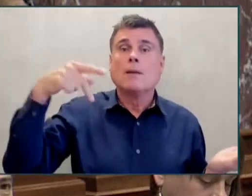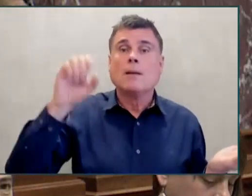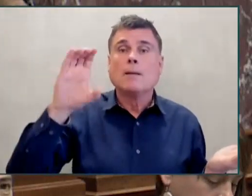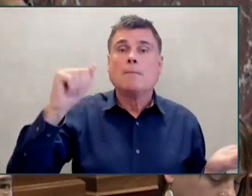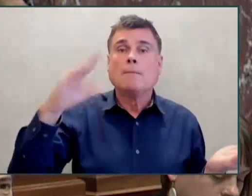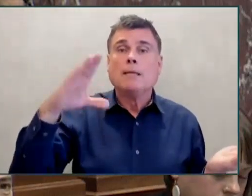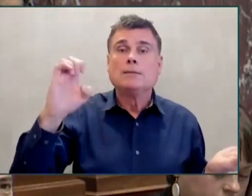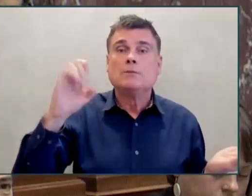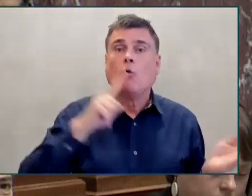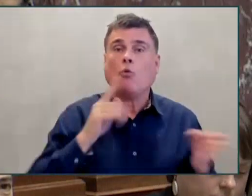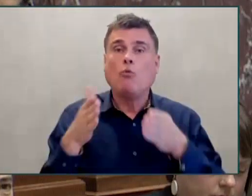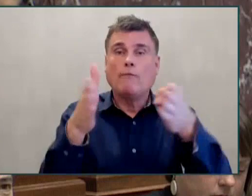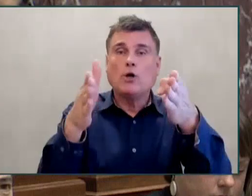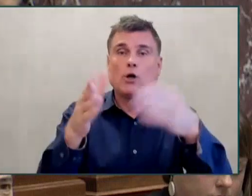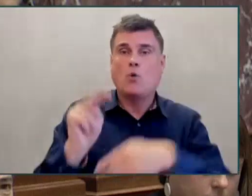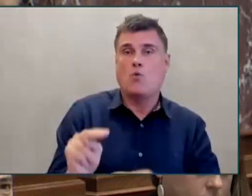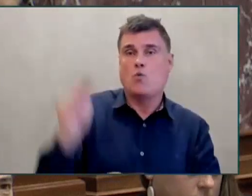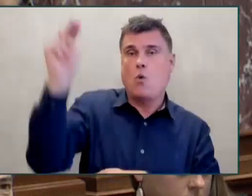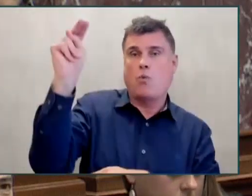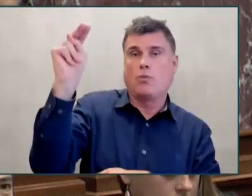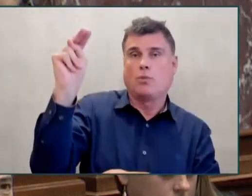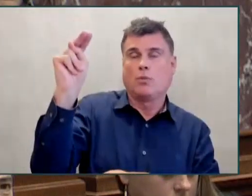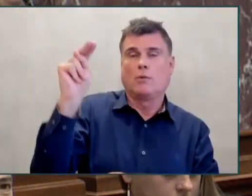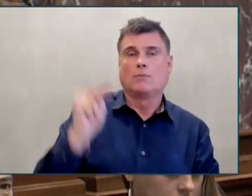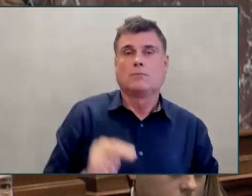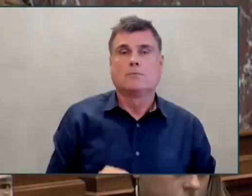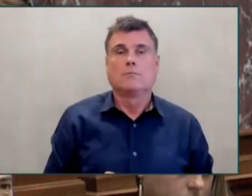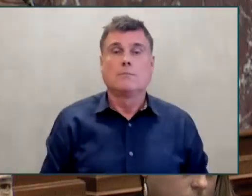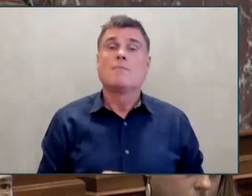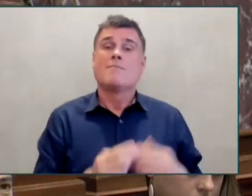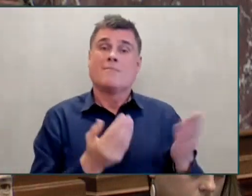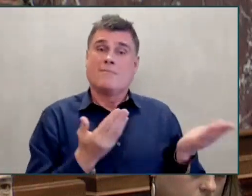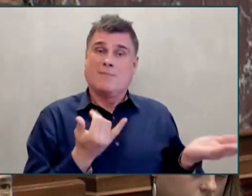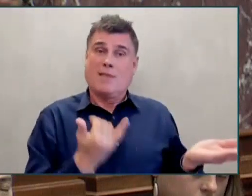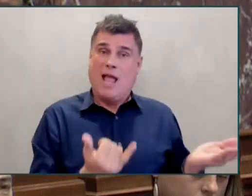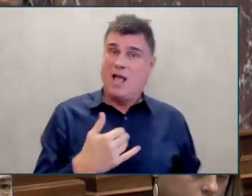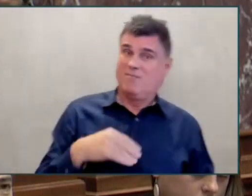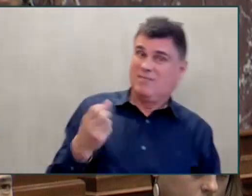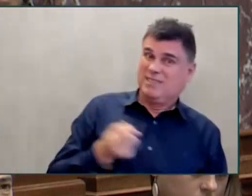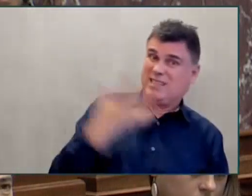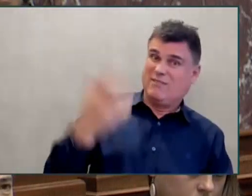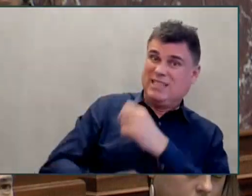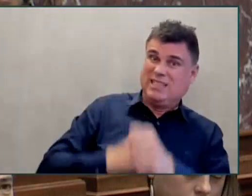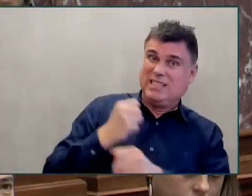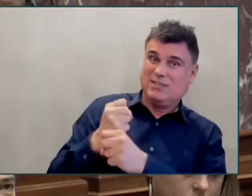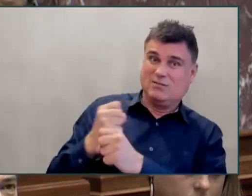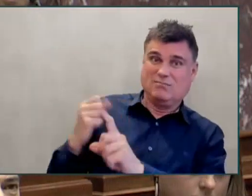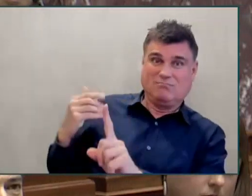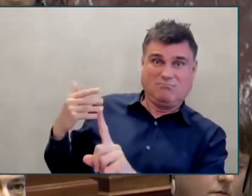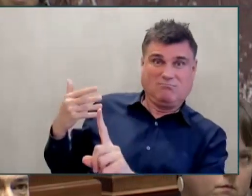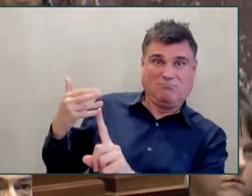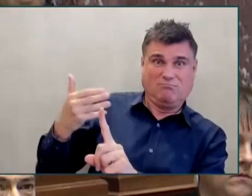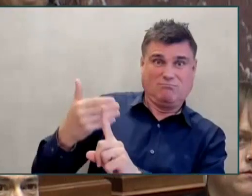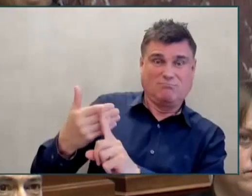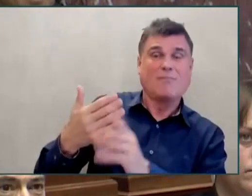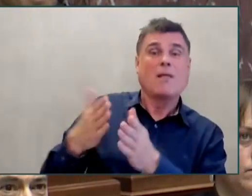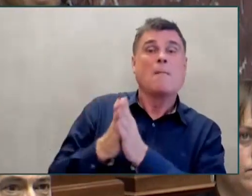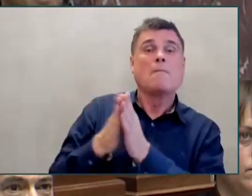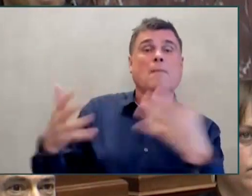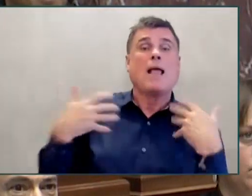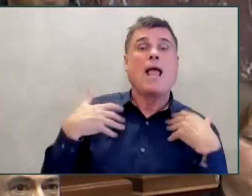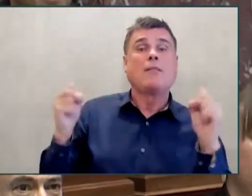health emergency, the province continues to set one grim record after another—2